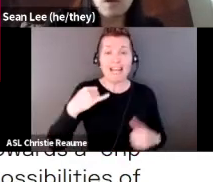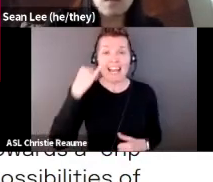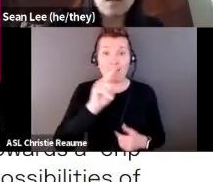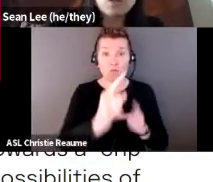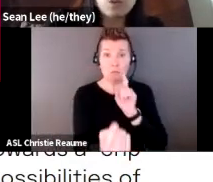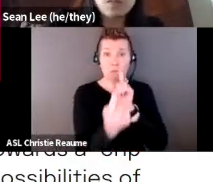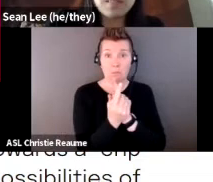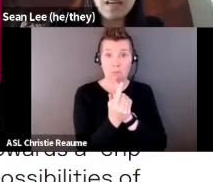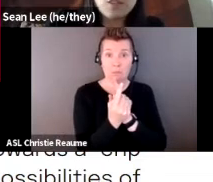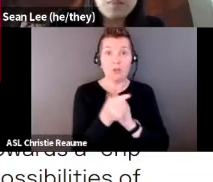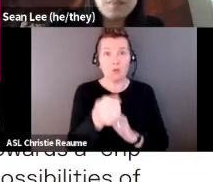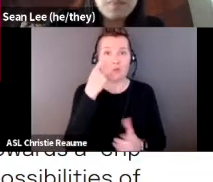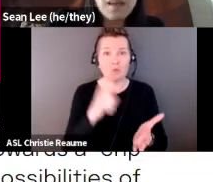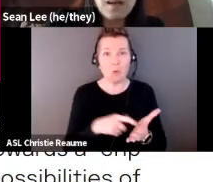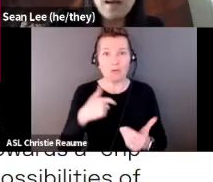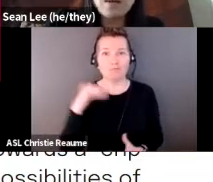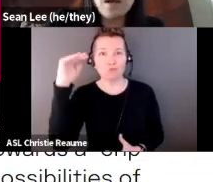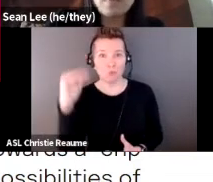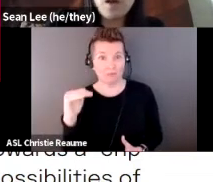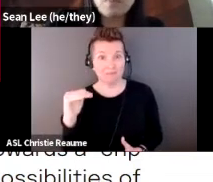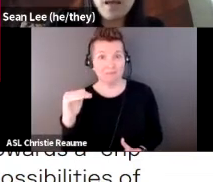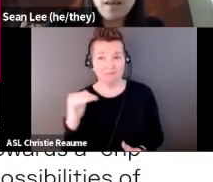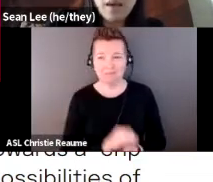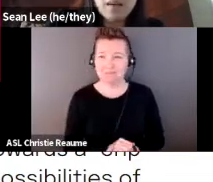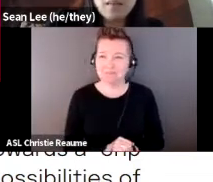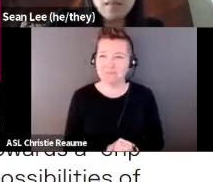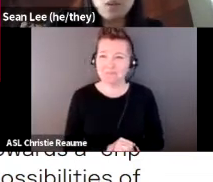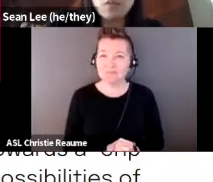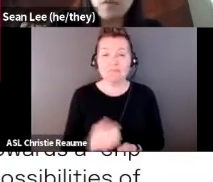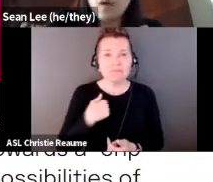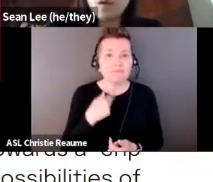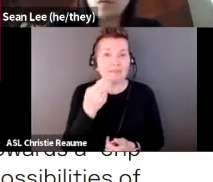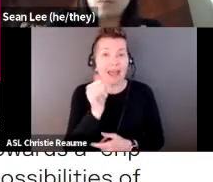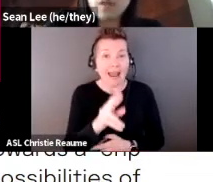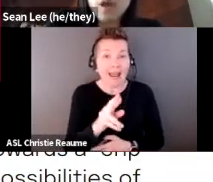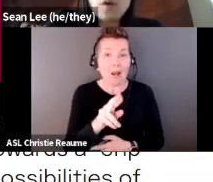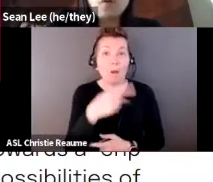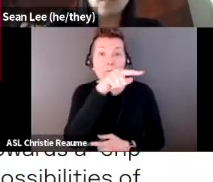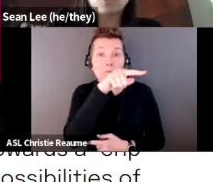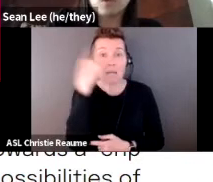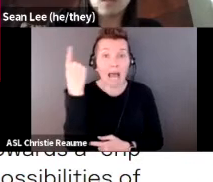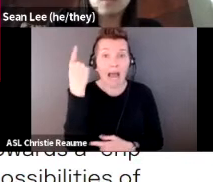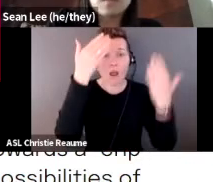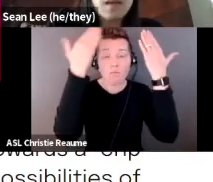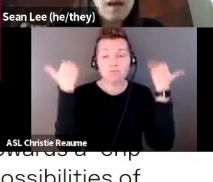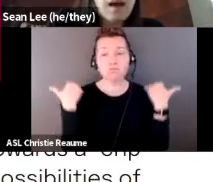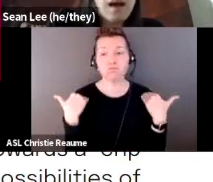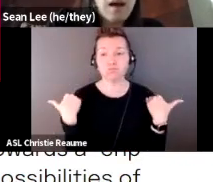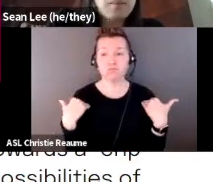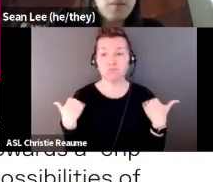I'm quite short of stature. I've got black hair that sort of falls below my shoulders.